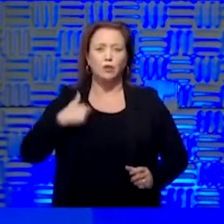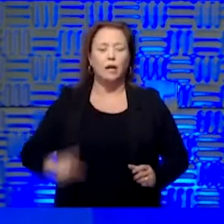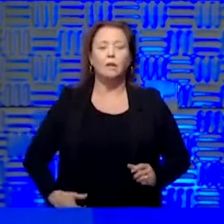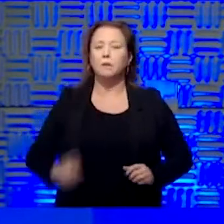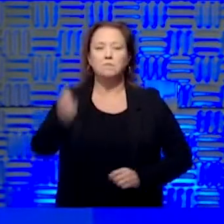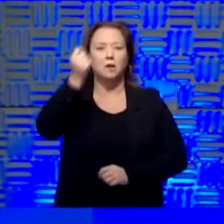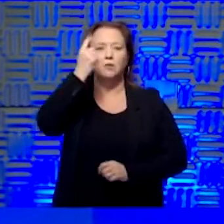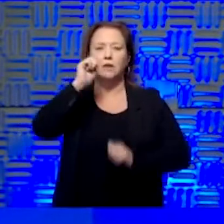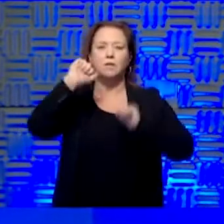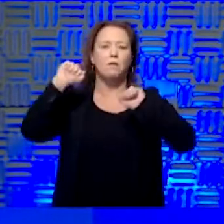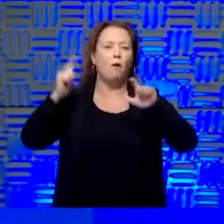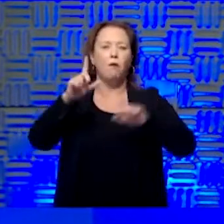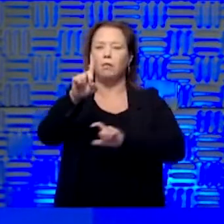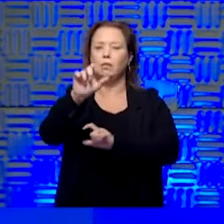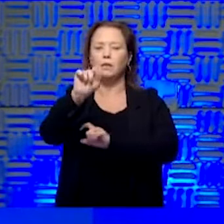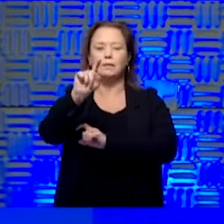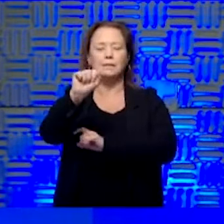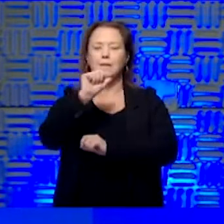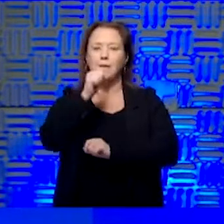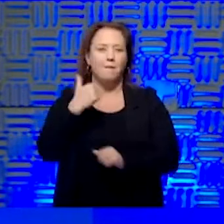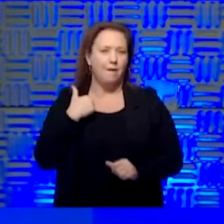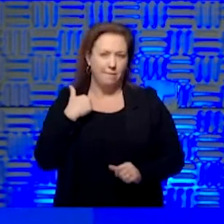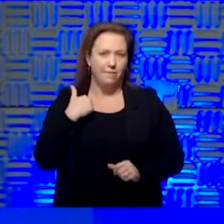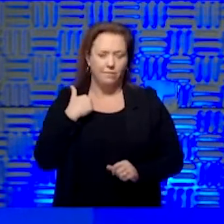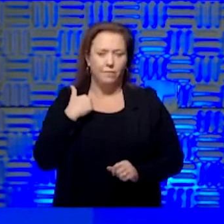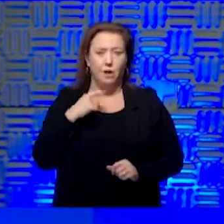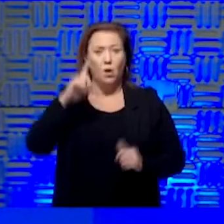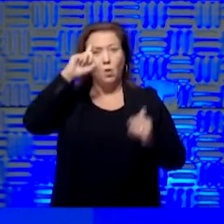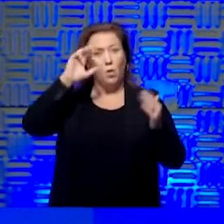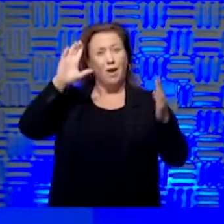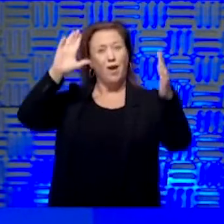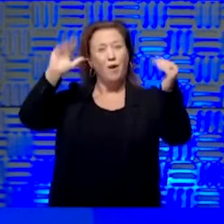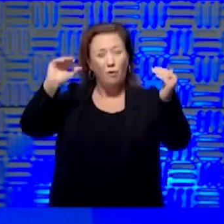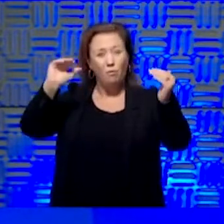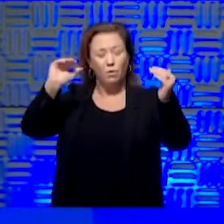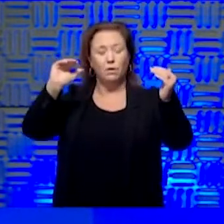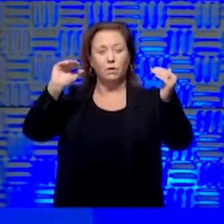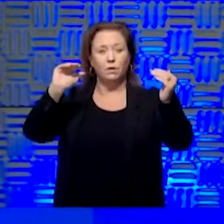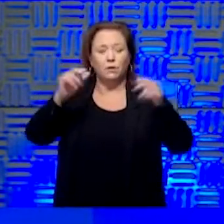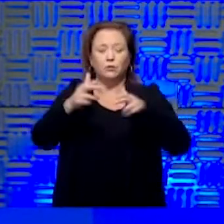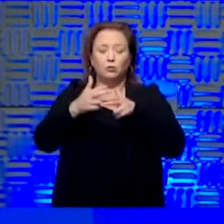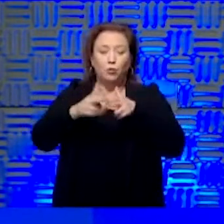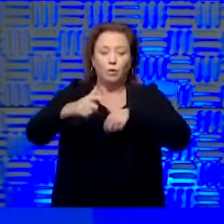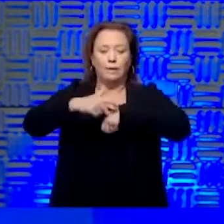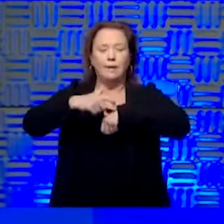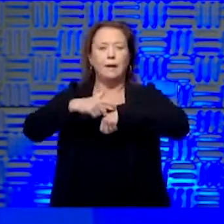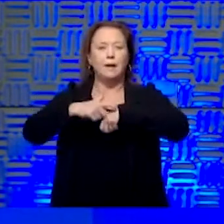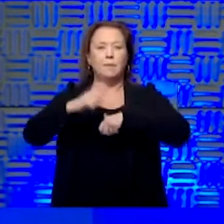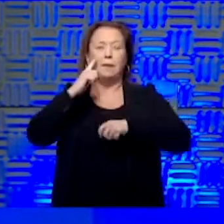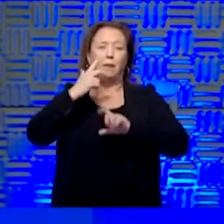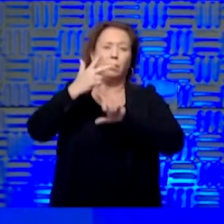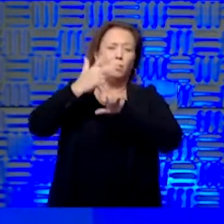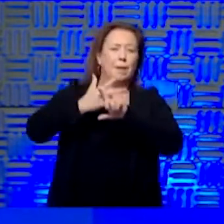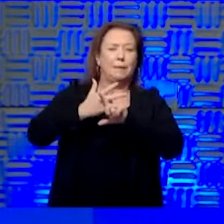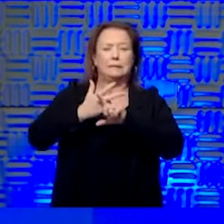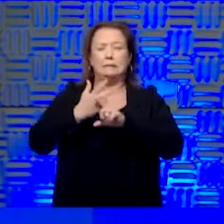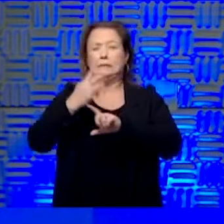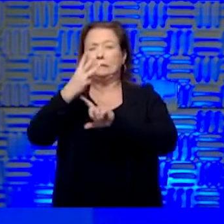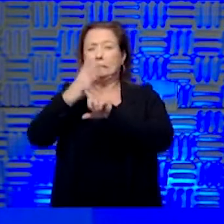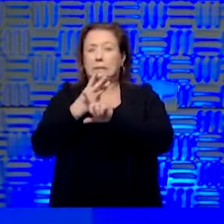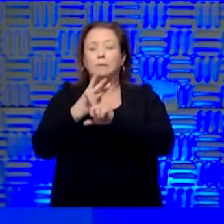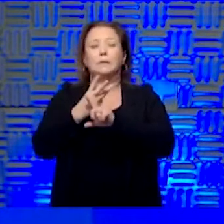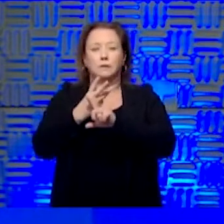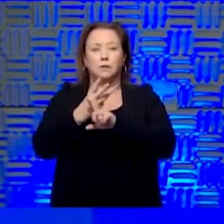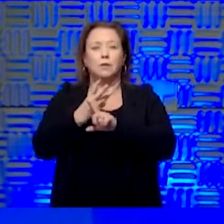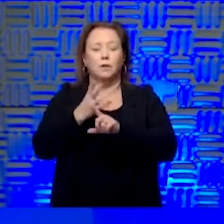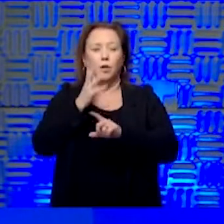details or the data from that. We hope that certainly in the short term, for three months or maybe six months, you will